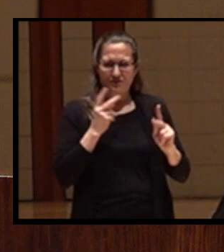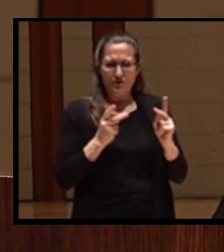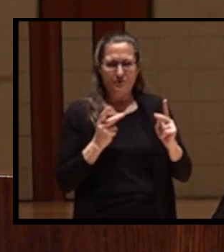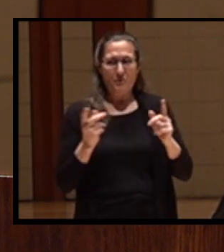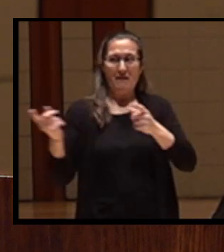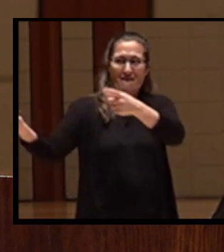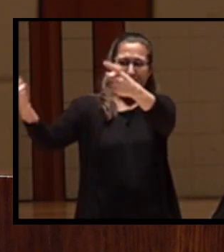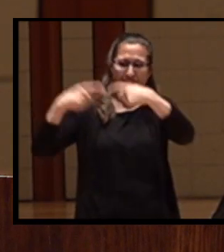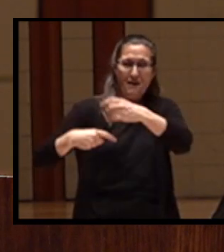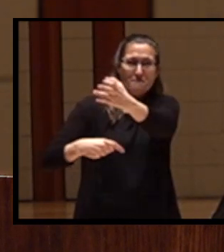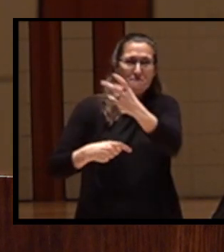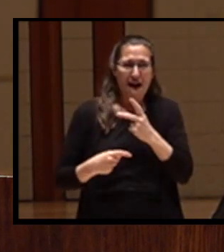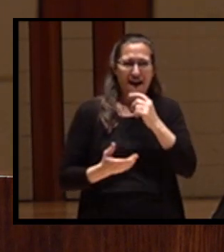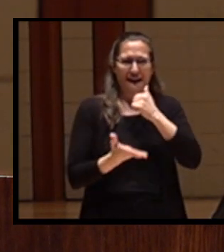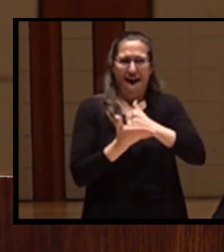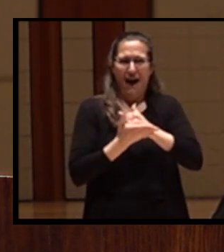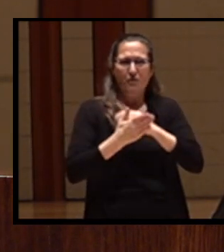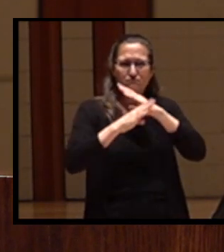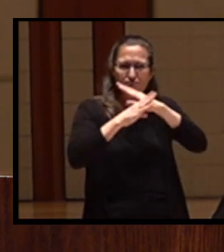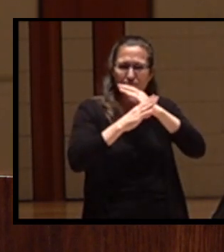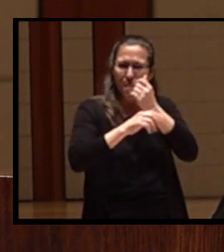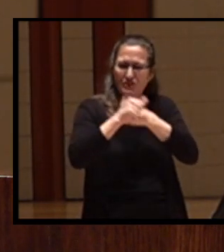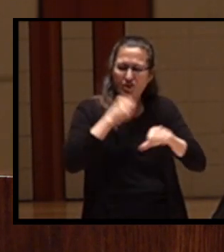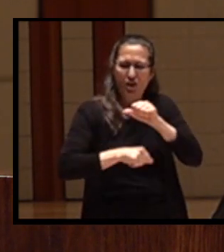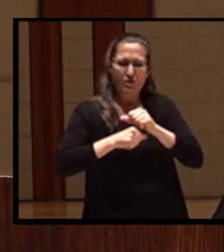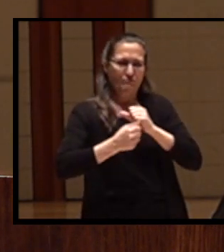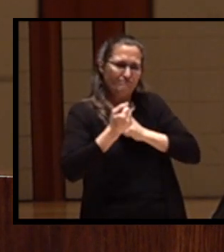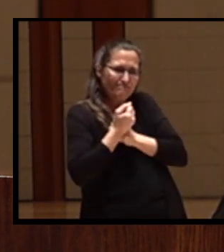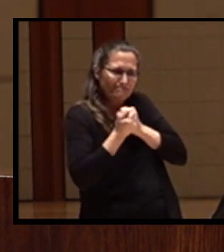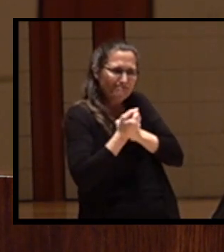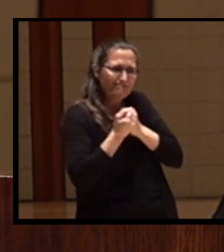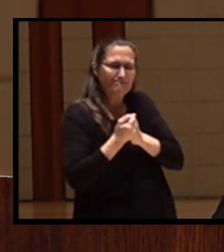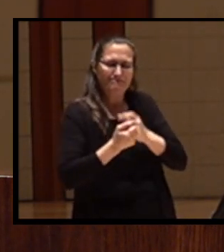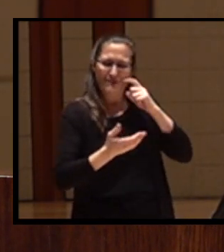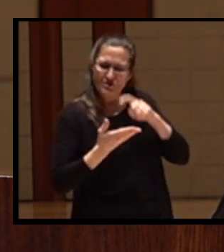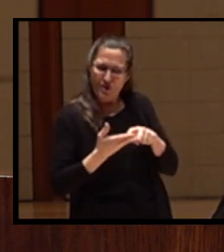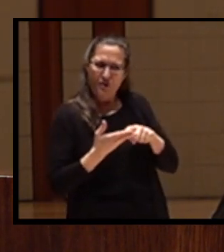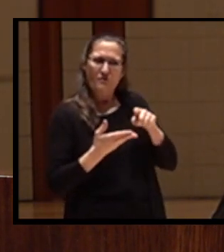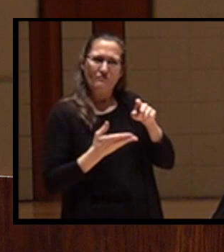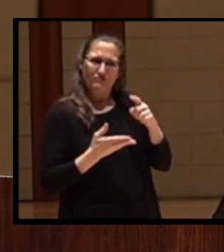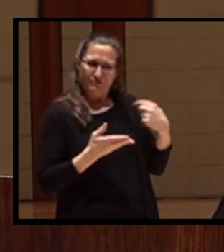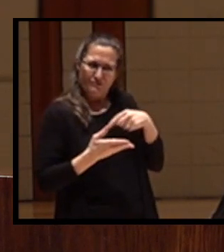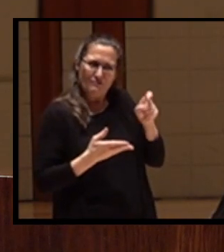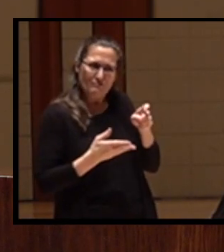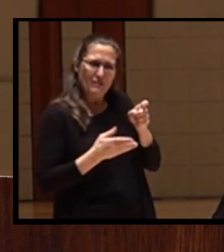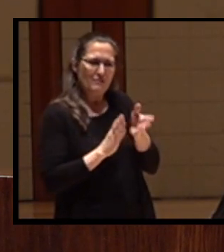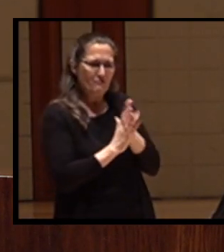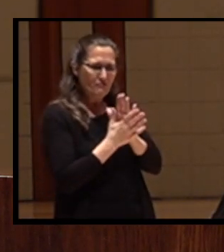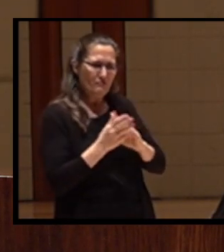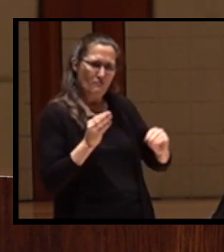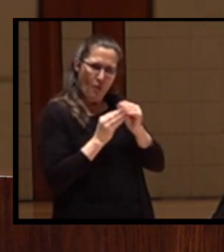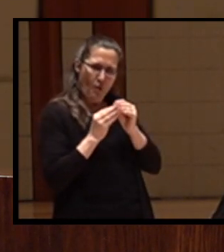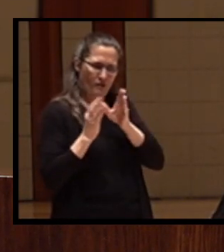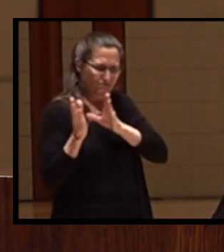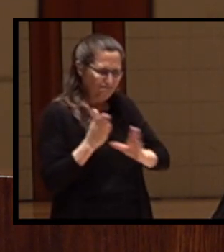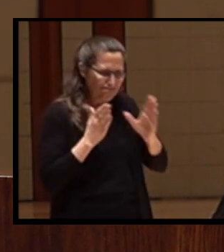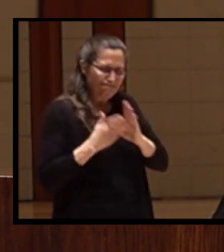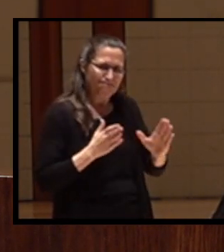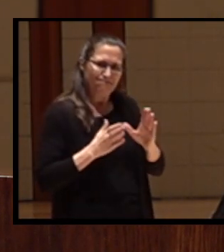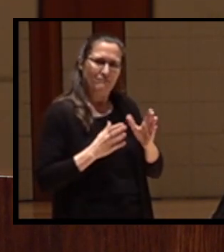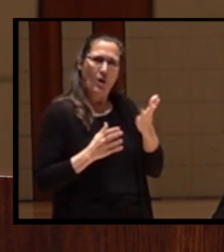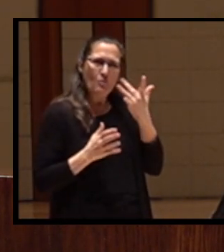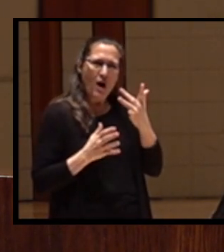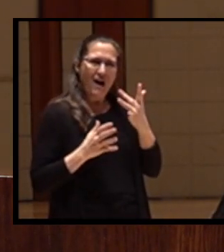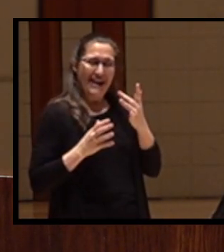protect each other, recognizing they needed to organize and that there was strength in numbers. They planned